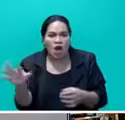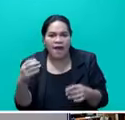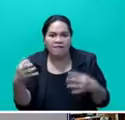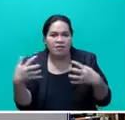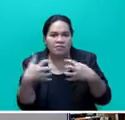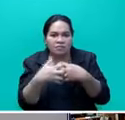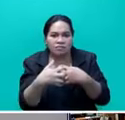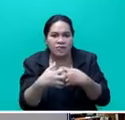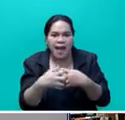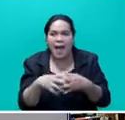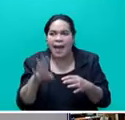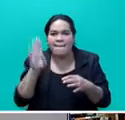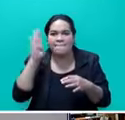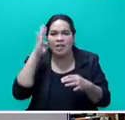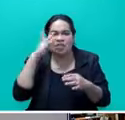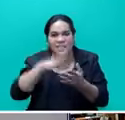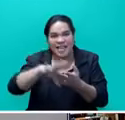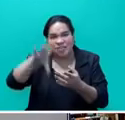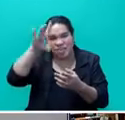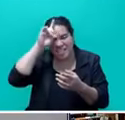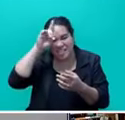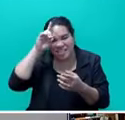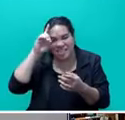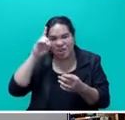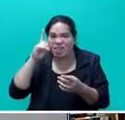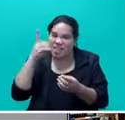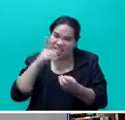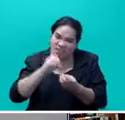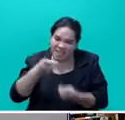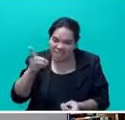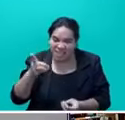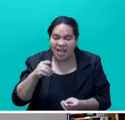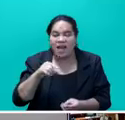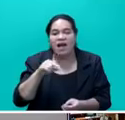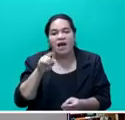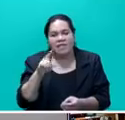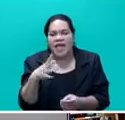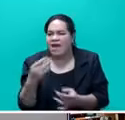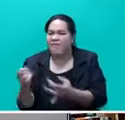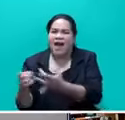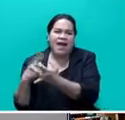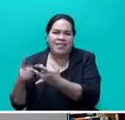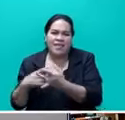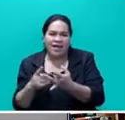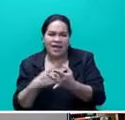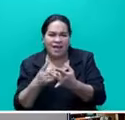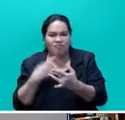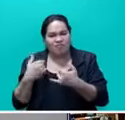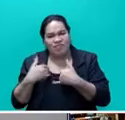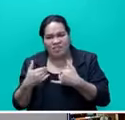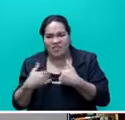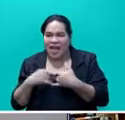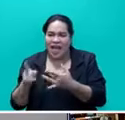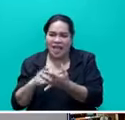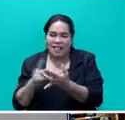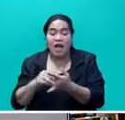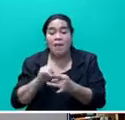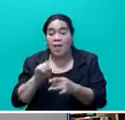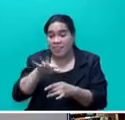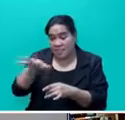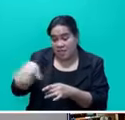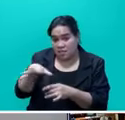bachelor's in education degree. They have plain BA degrees from universities and other tertiary institutions. These teachers,